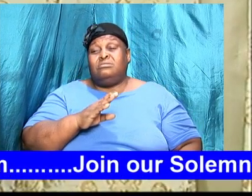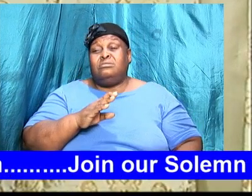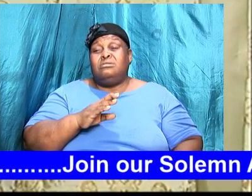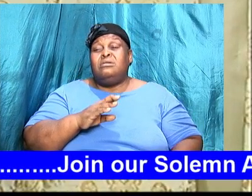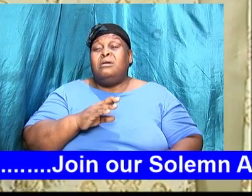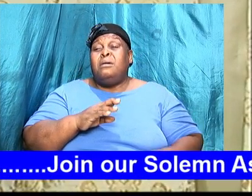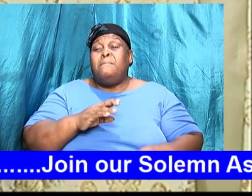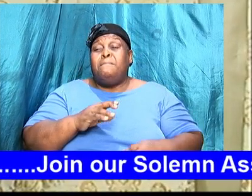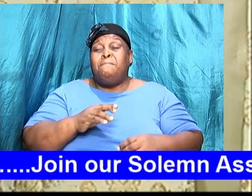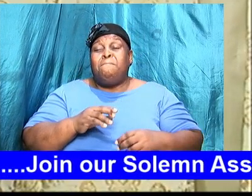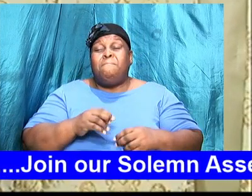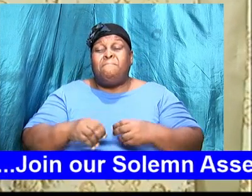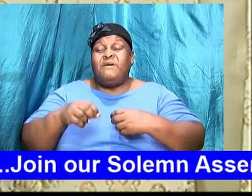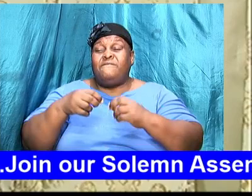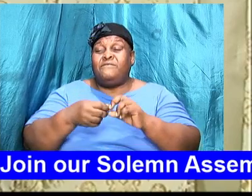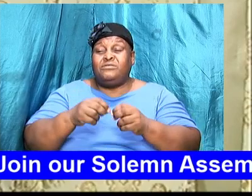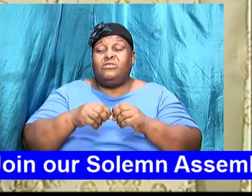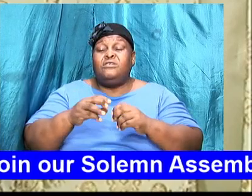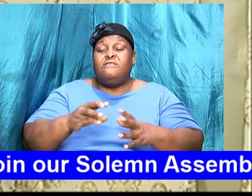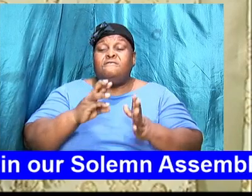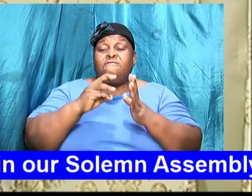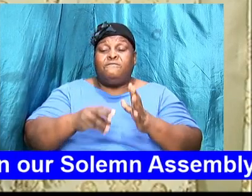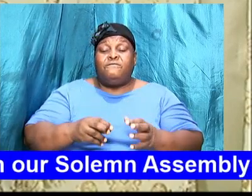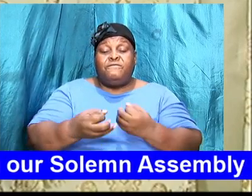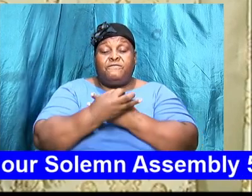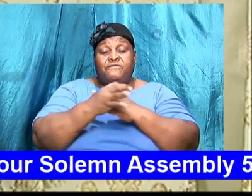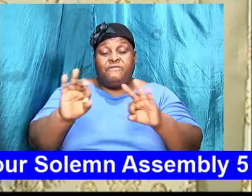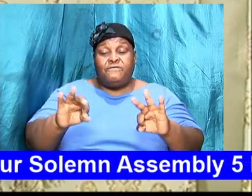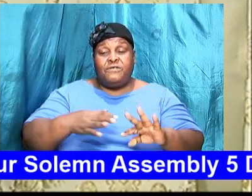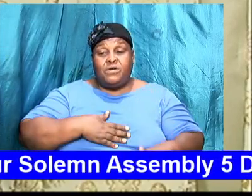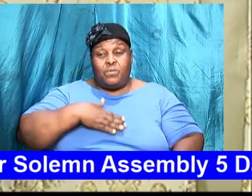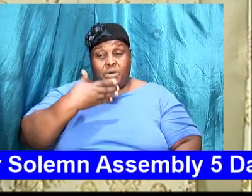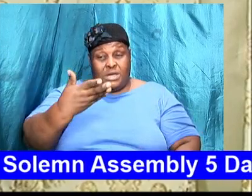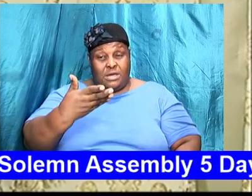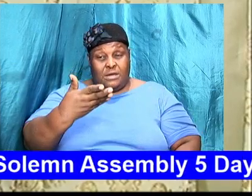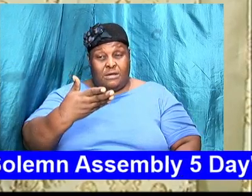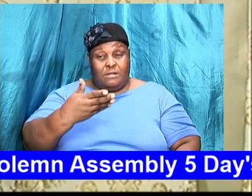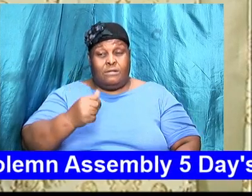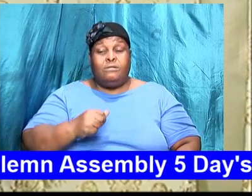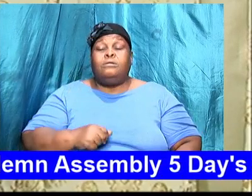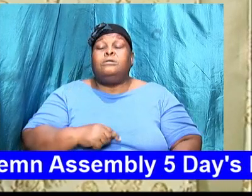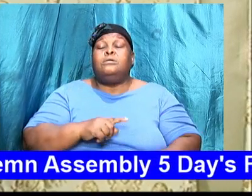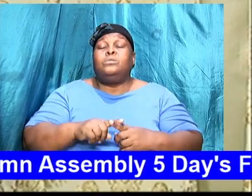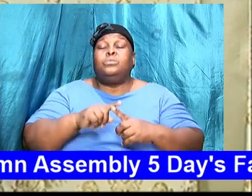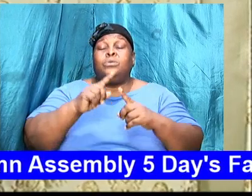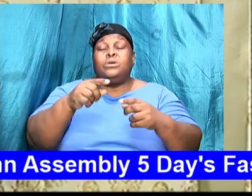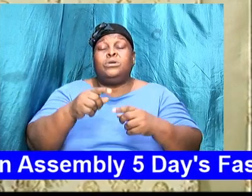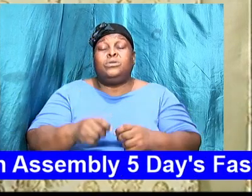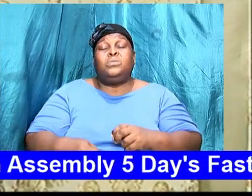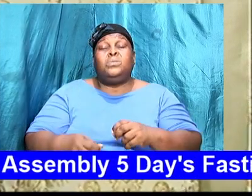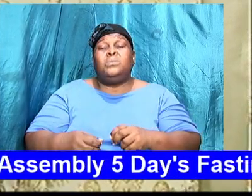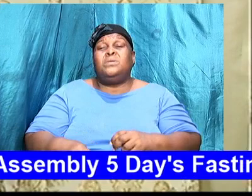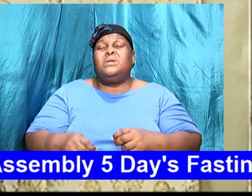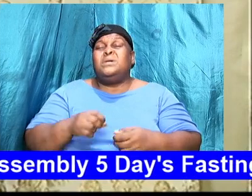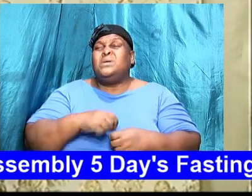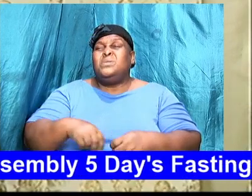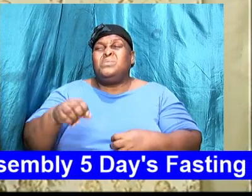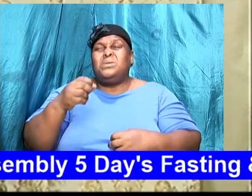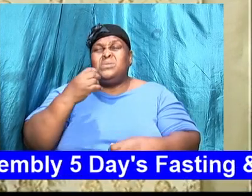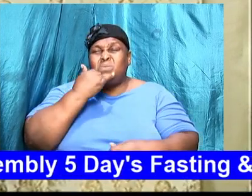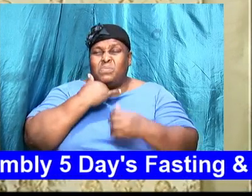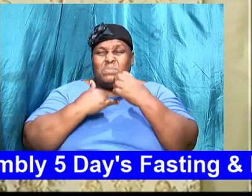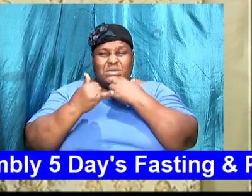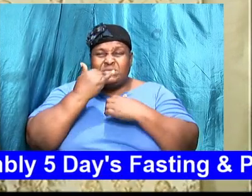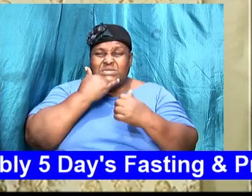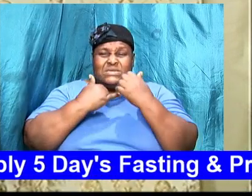So, when you make your own decision, you are going to have to live with the consequences. Israel, upon